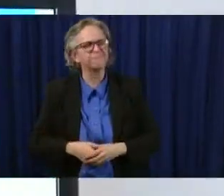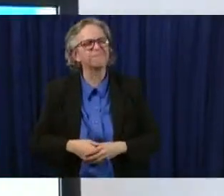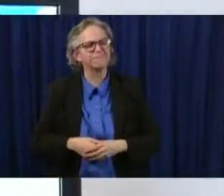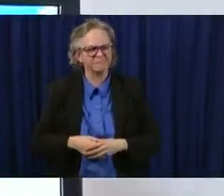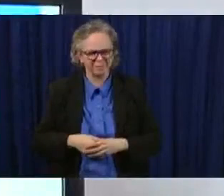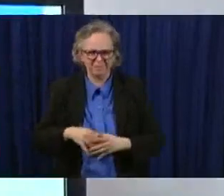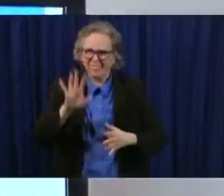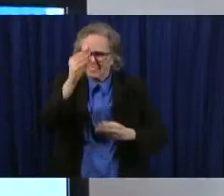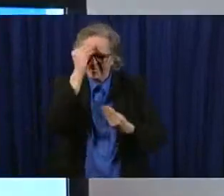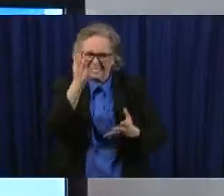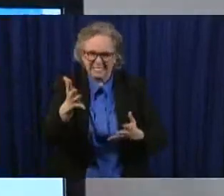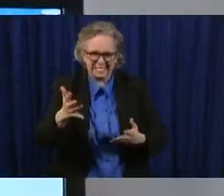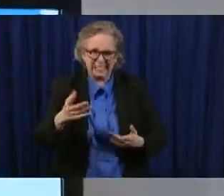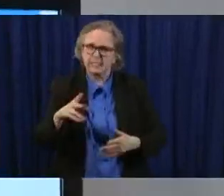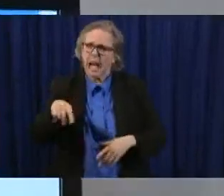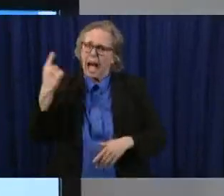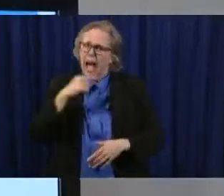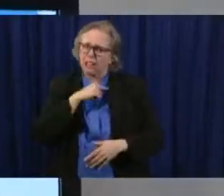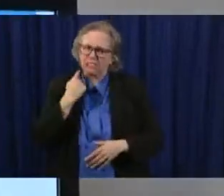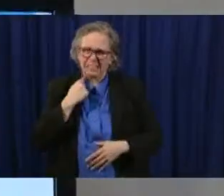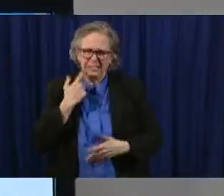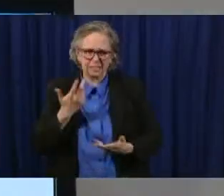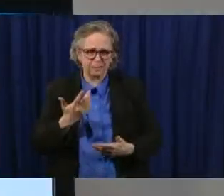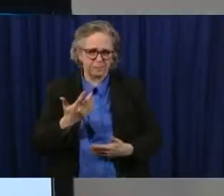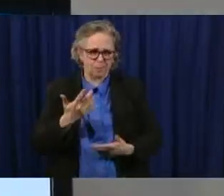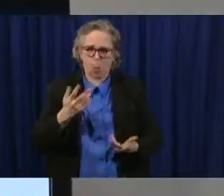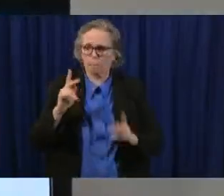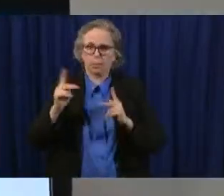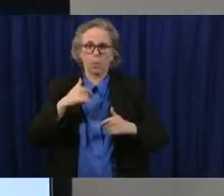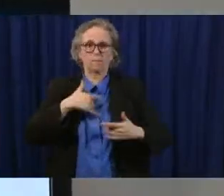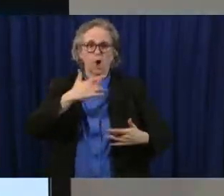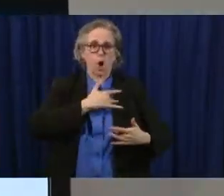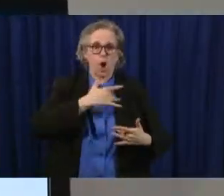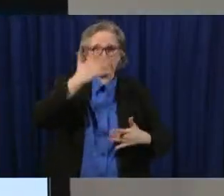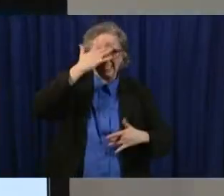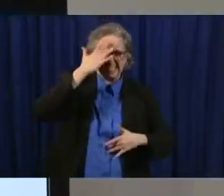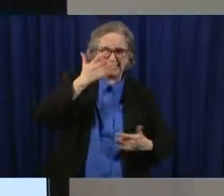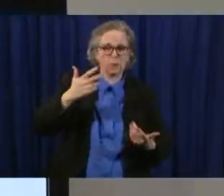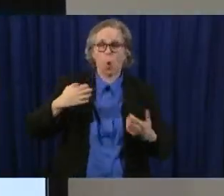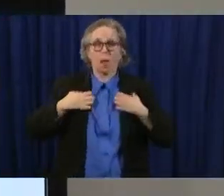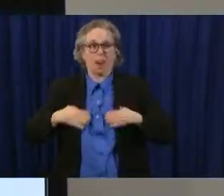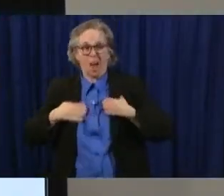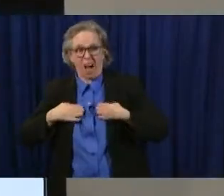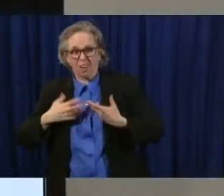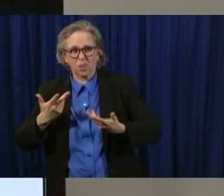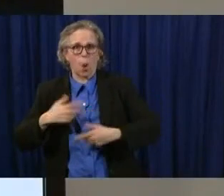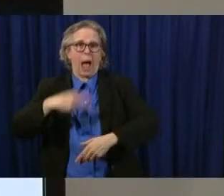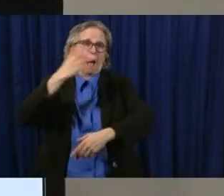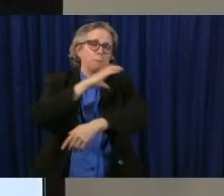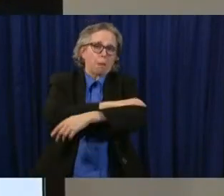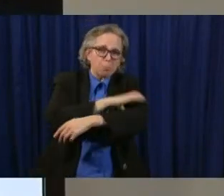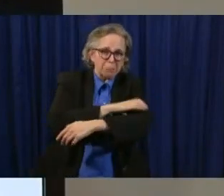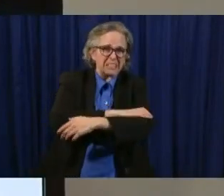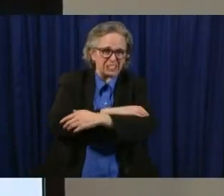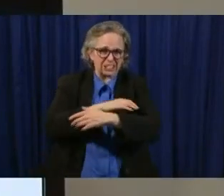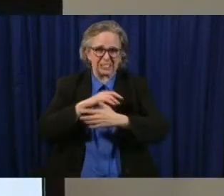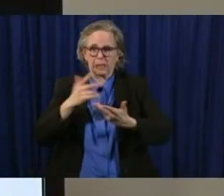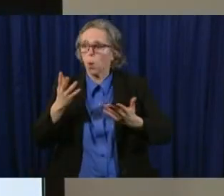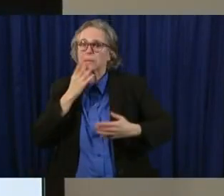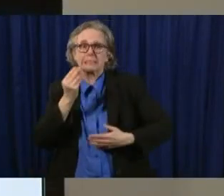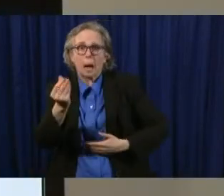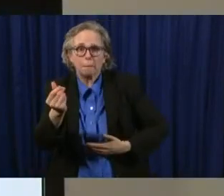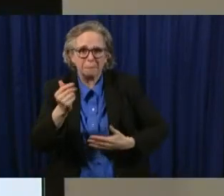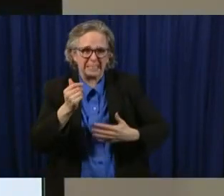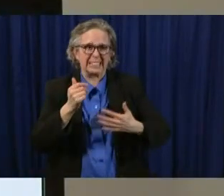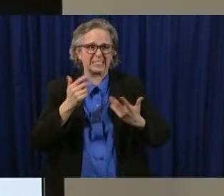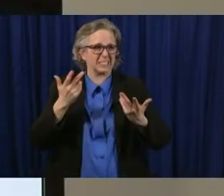um heart conditions lung conditions hypertension diabetes liver and kidney disease if